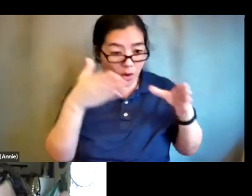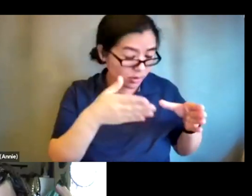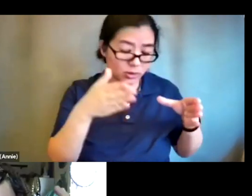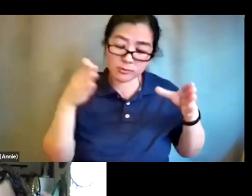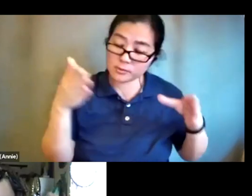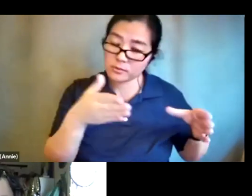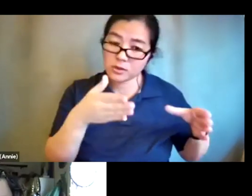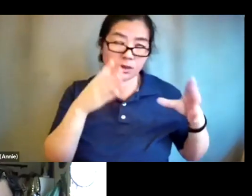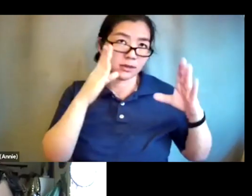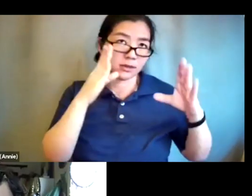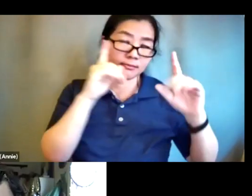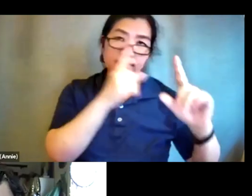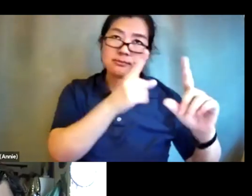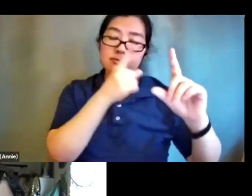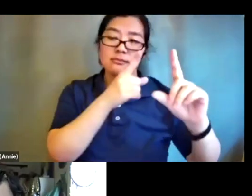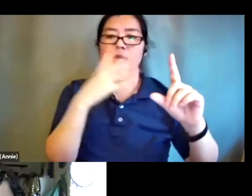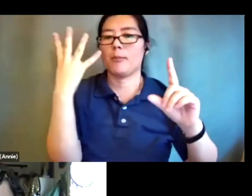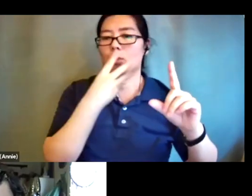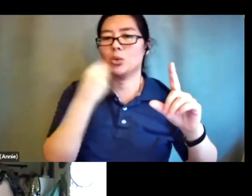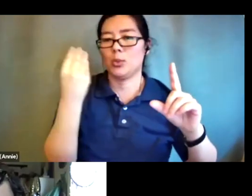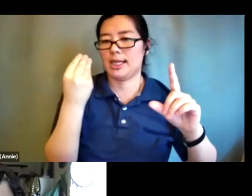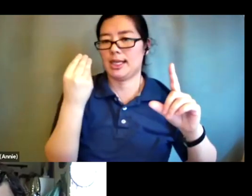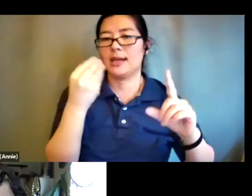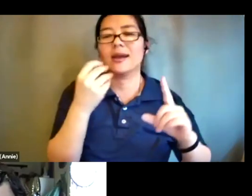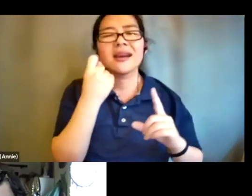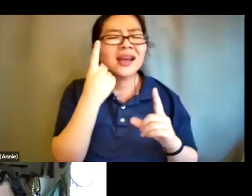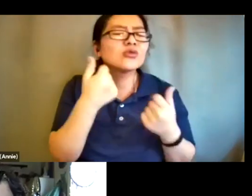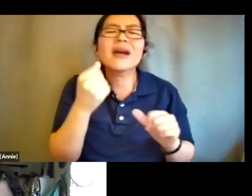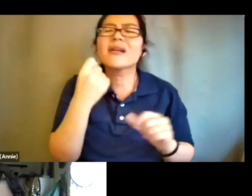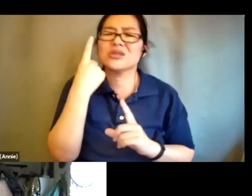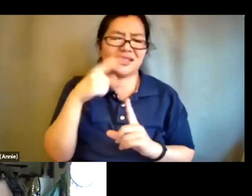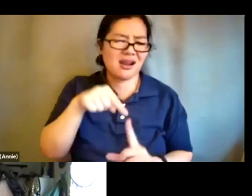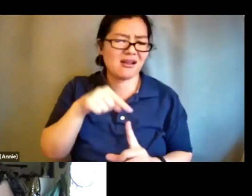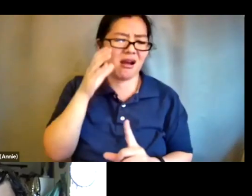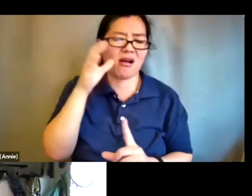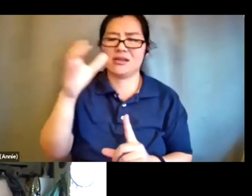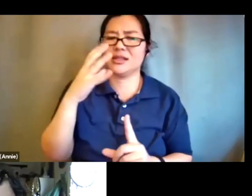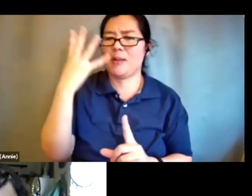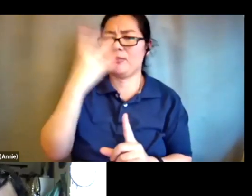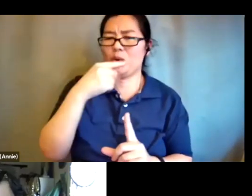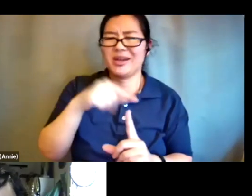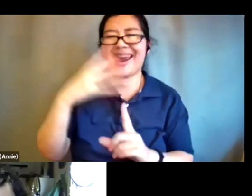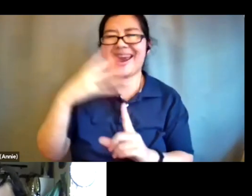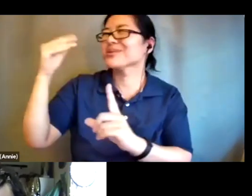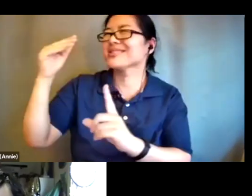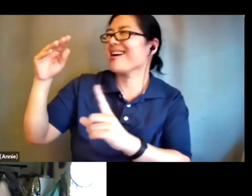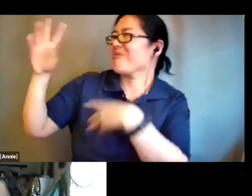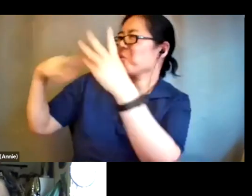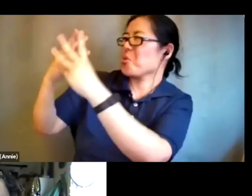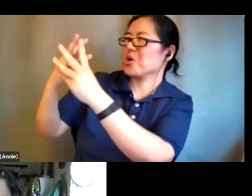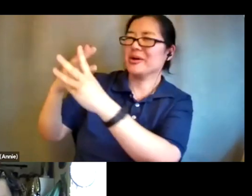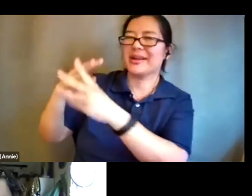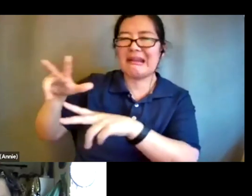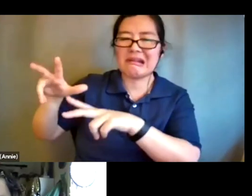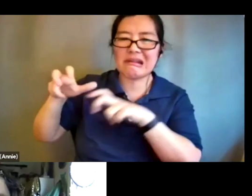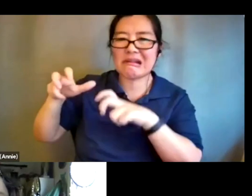understanding what beauty is outside of capitalism and the commodification of bodies and experiences and that